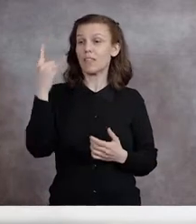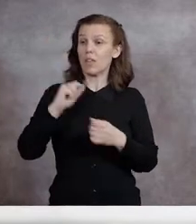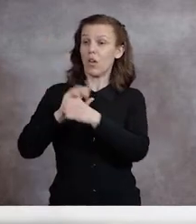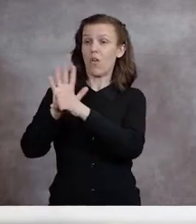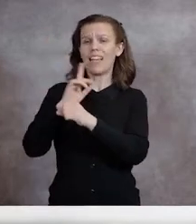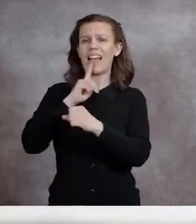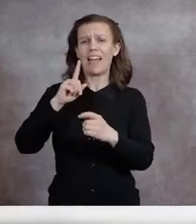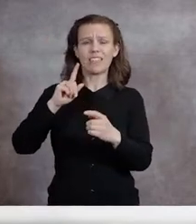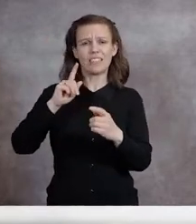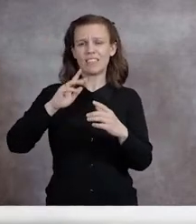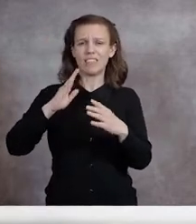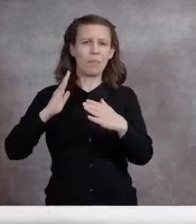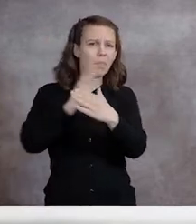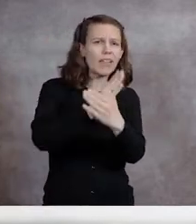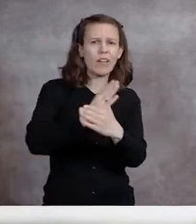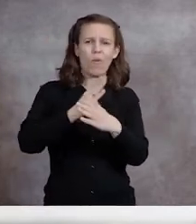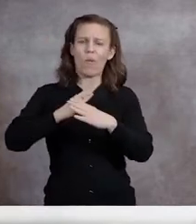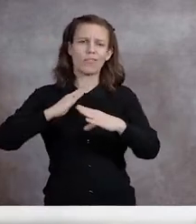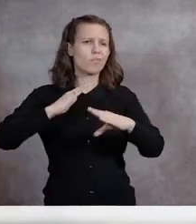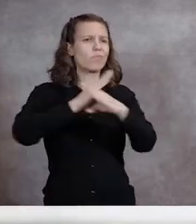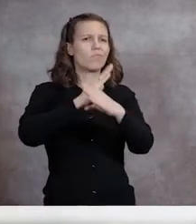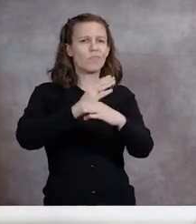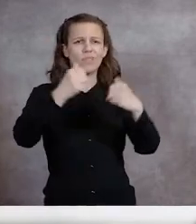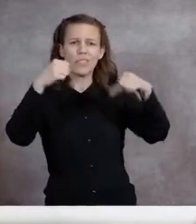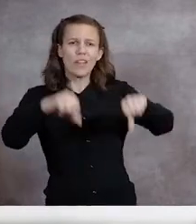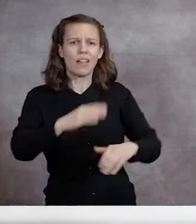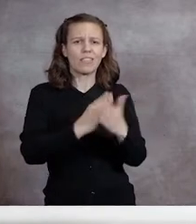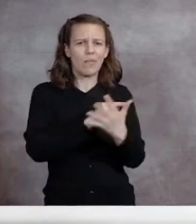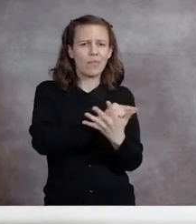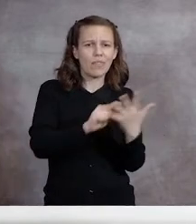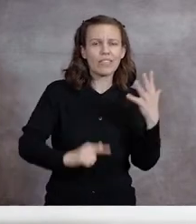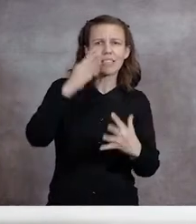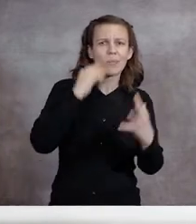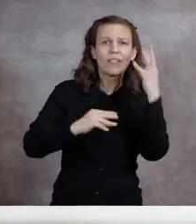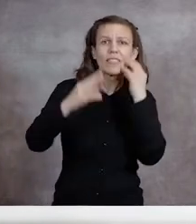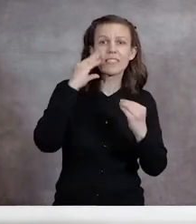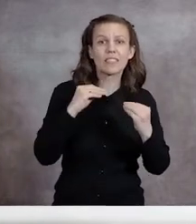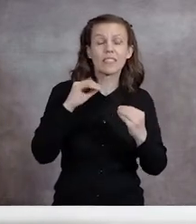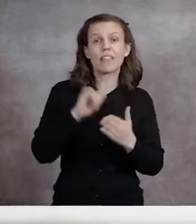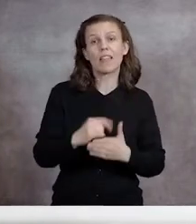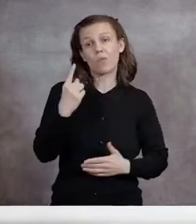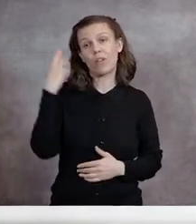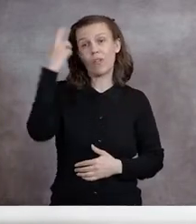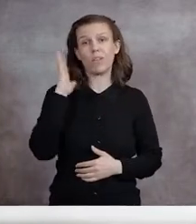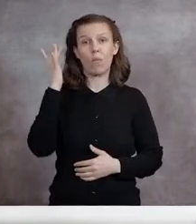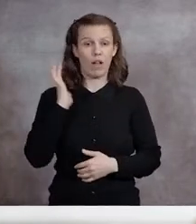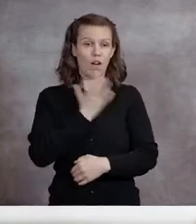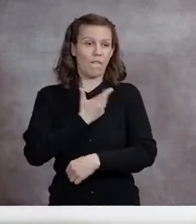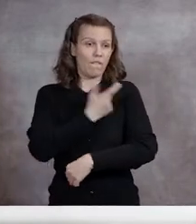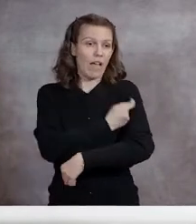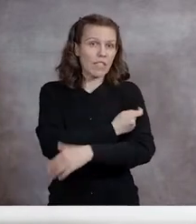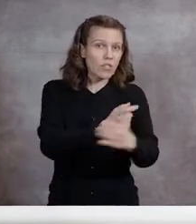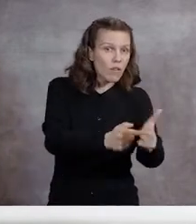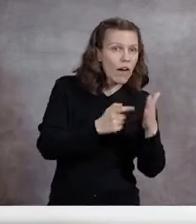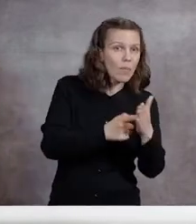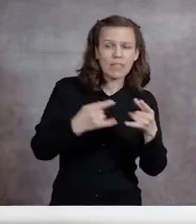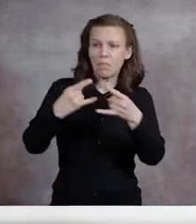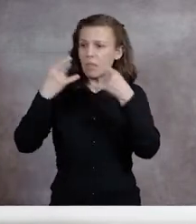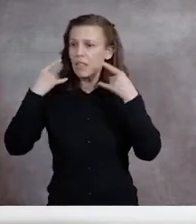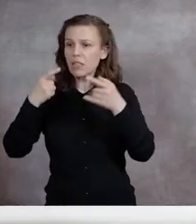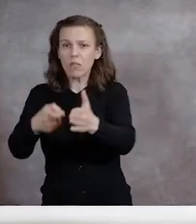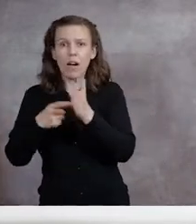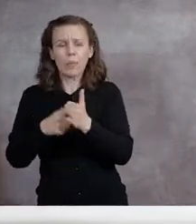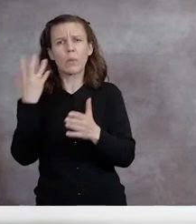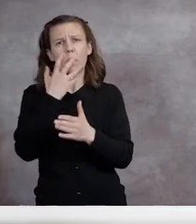impeded or denied some of those formative experiences. This is one of the reasons why our vaccination and masking requirements are so